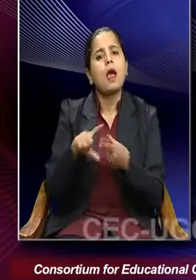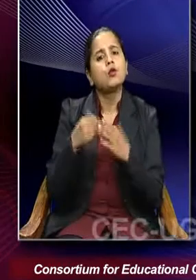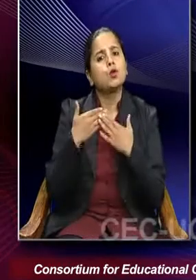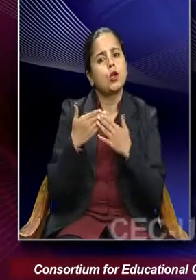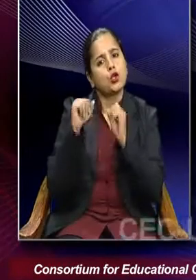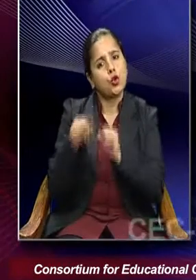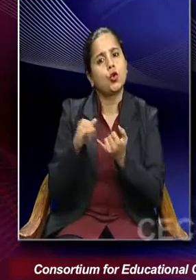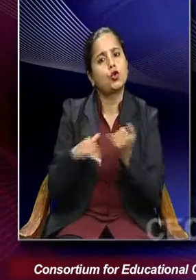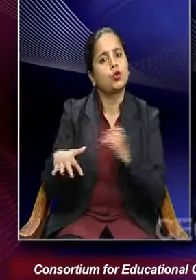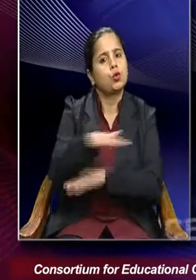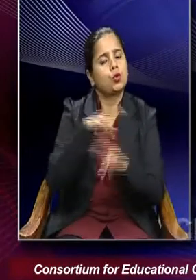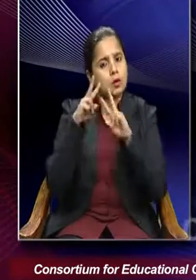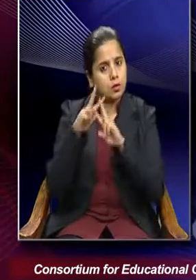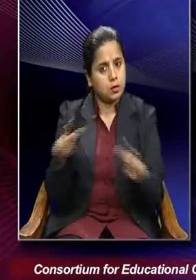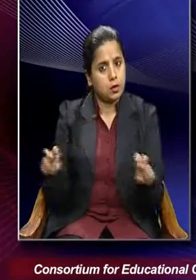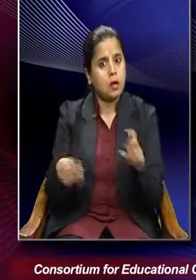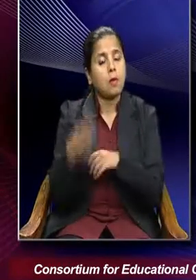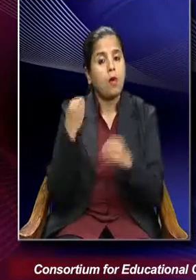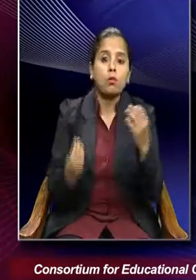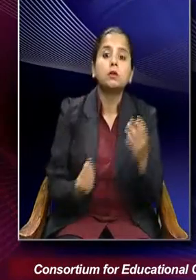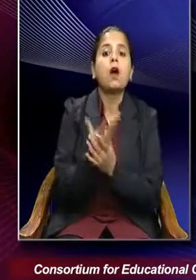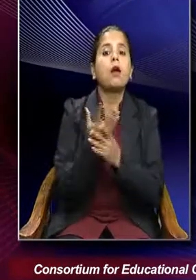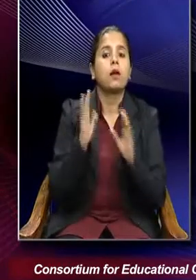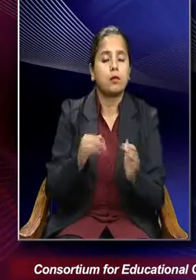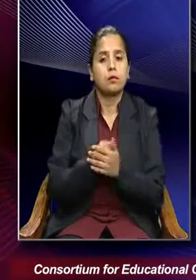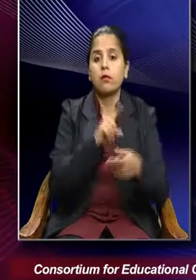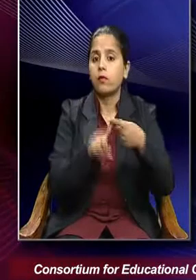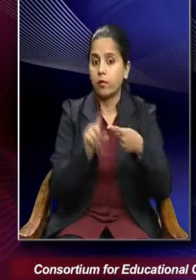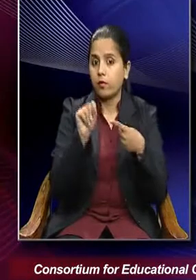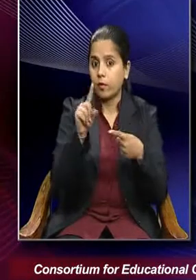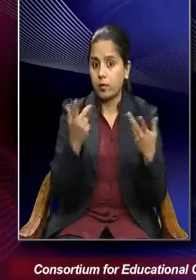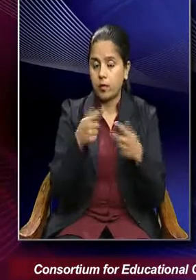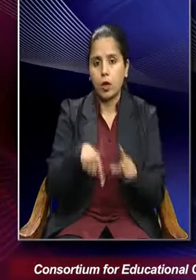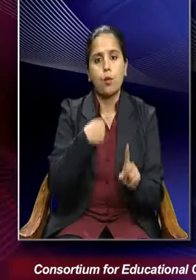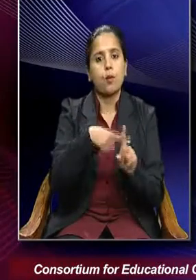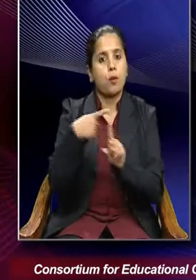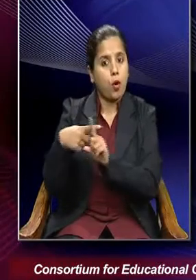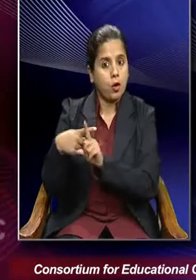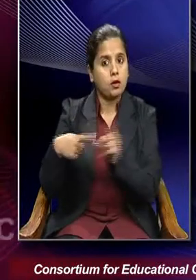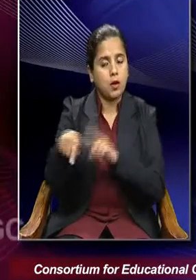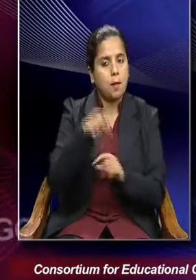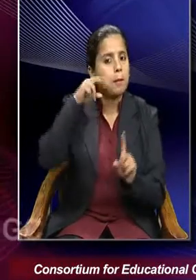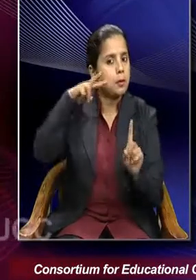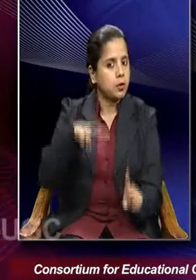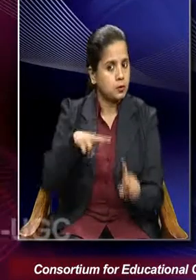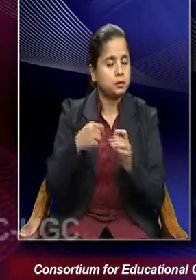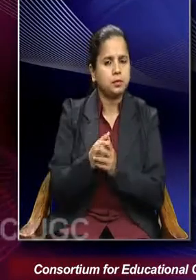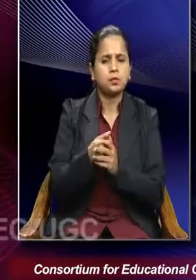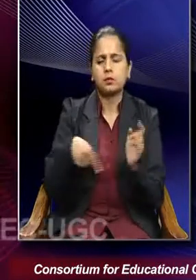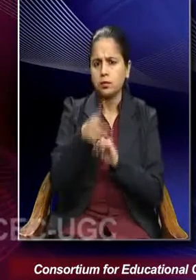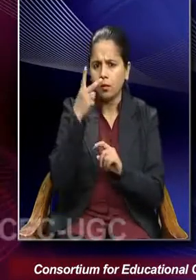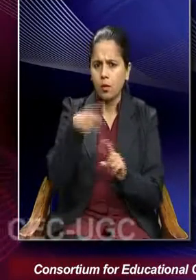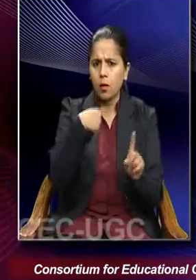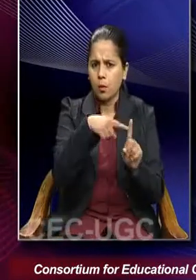since its inception. The first is positivist perspective. Now this